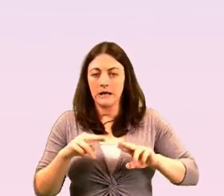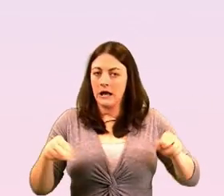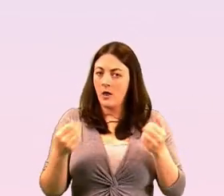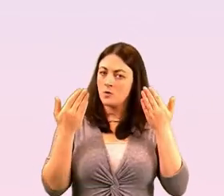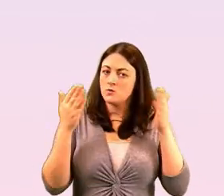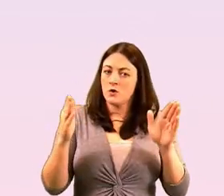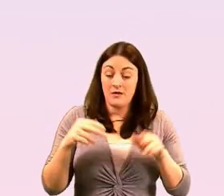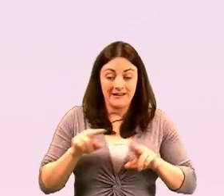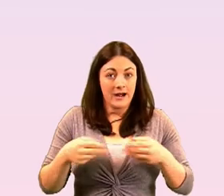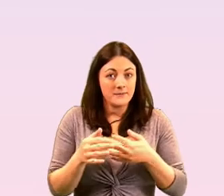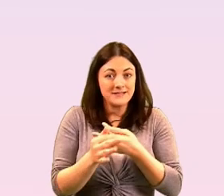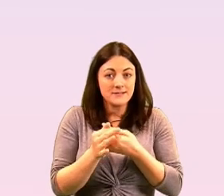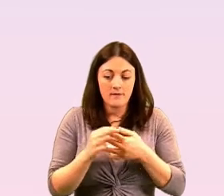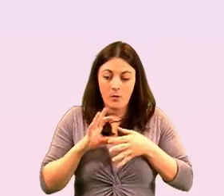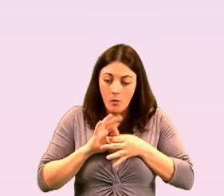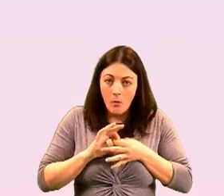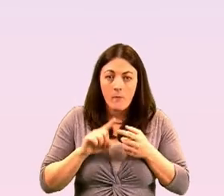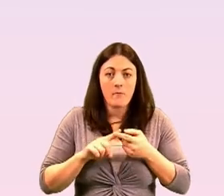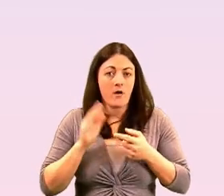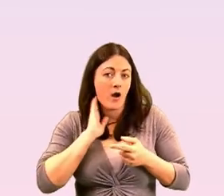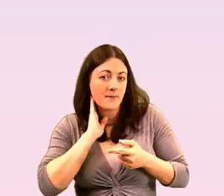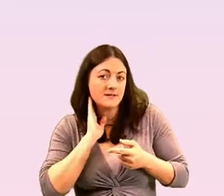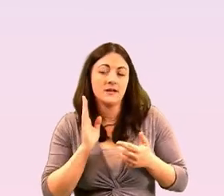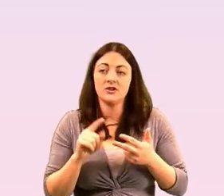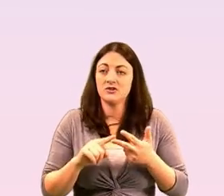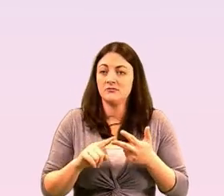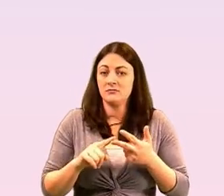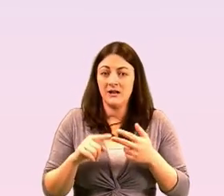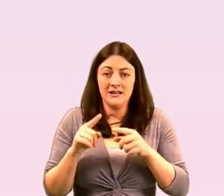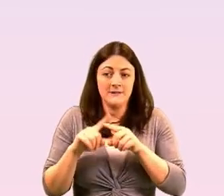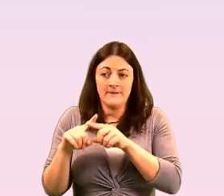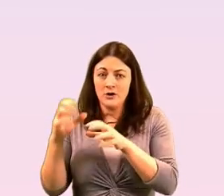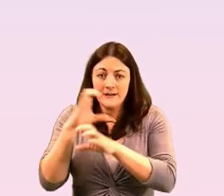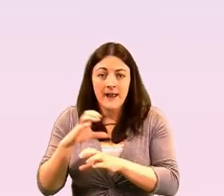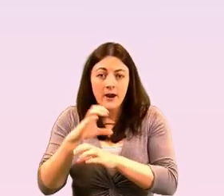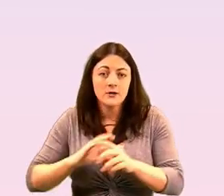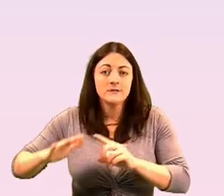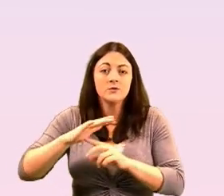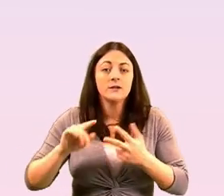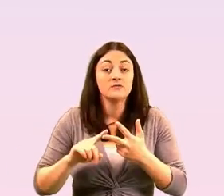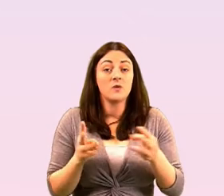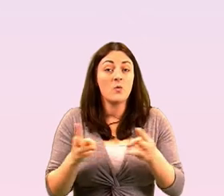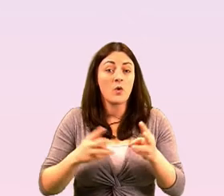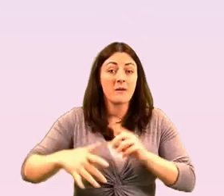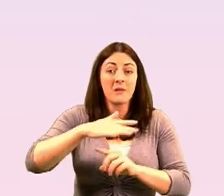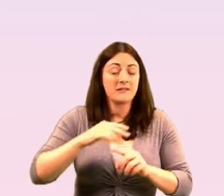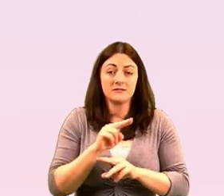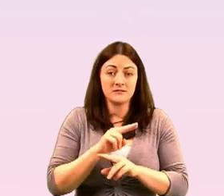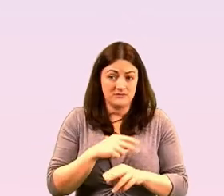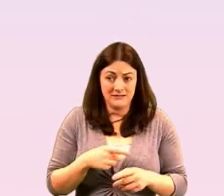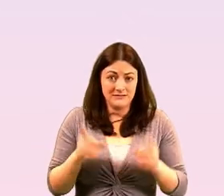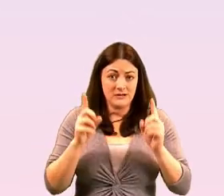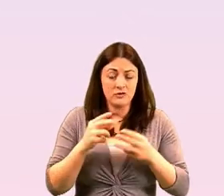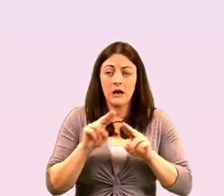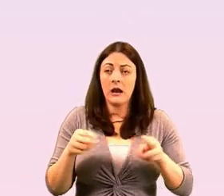home in their accommodation in in certain care settings and also in certain workplaces so